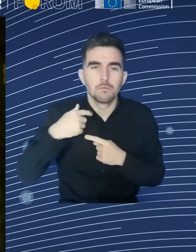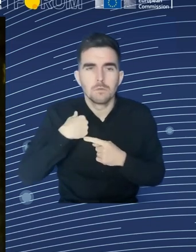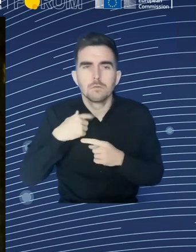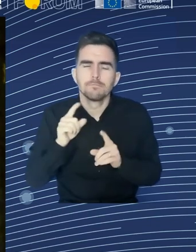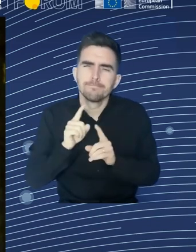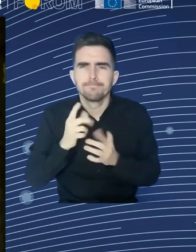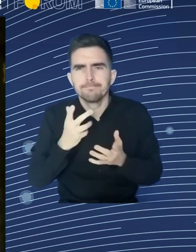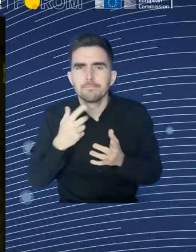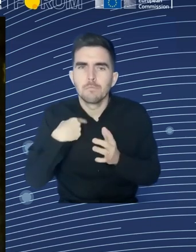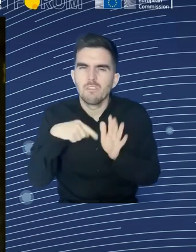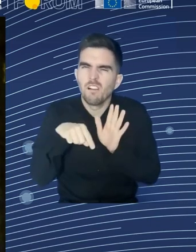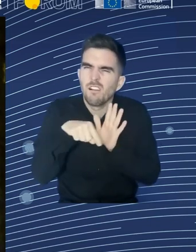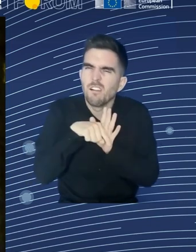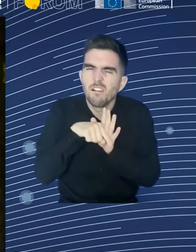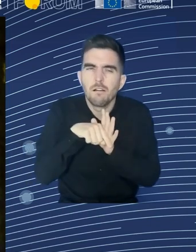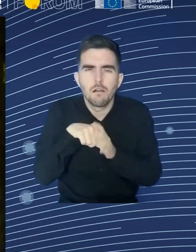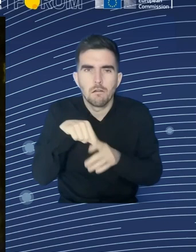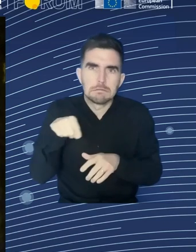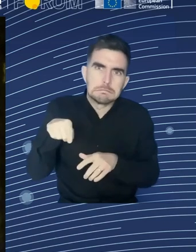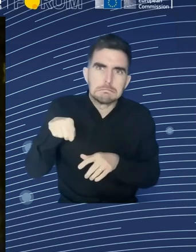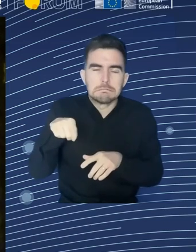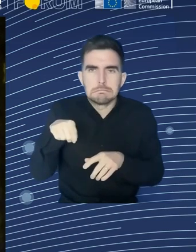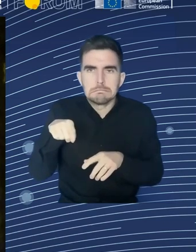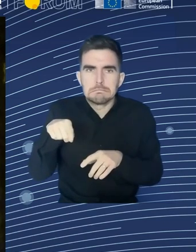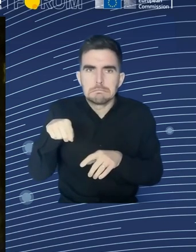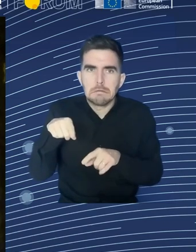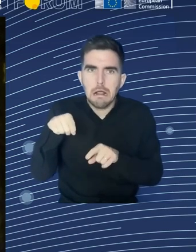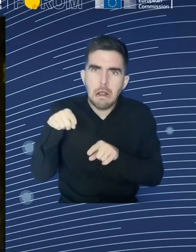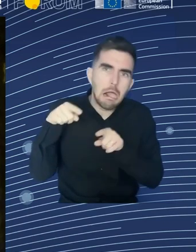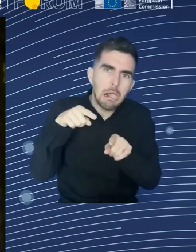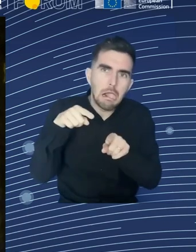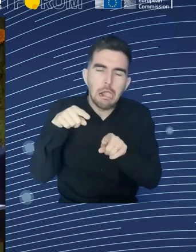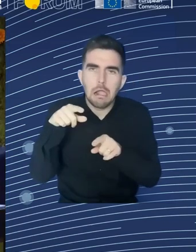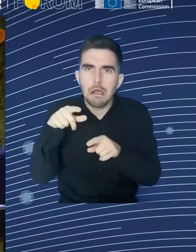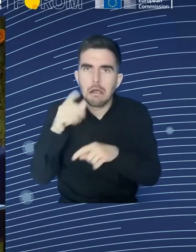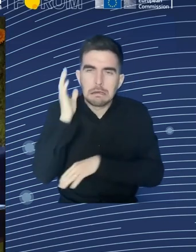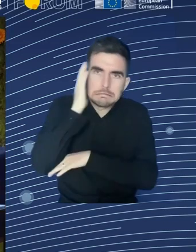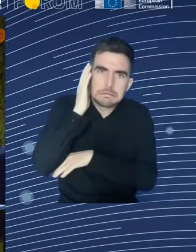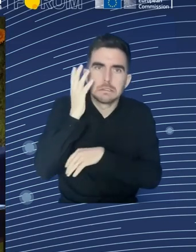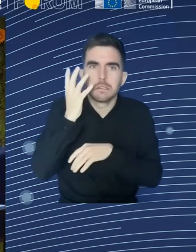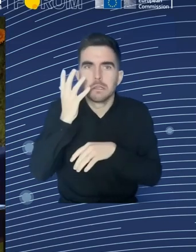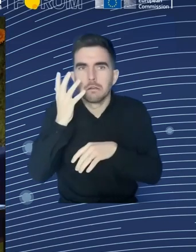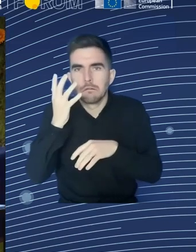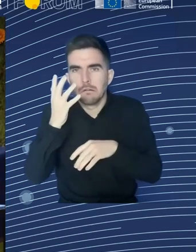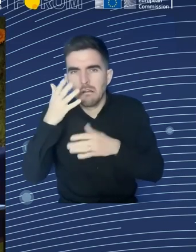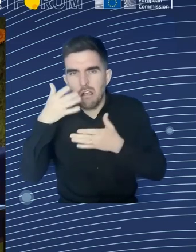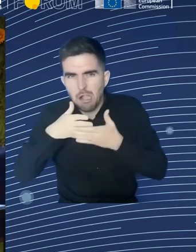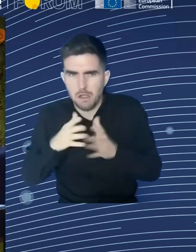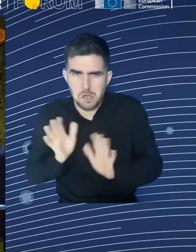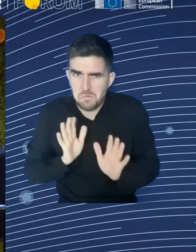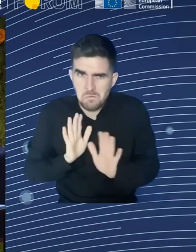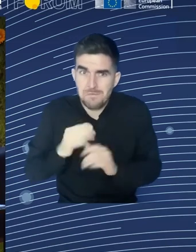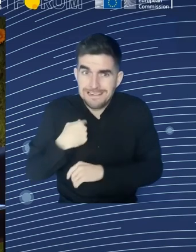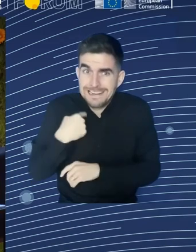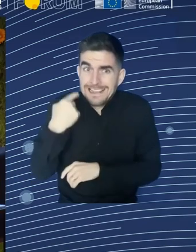will help human beings to solve these big challenges rather than human